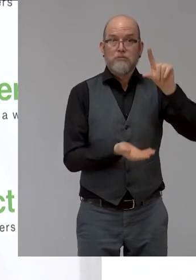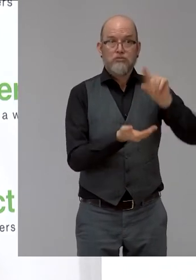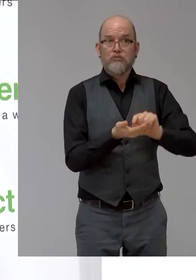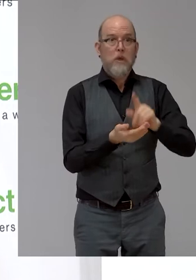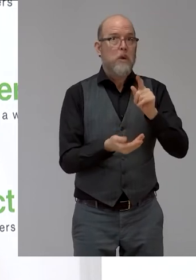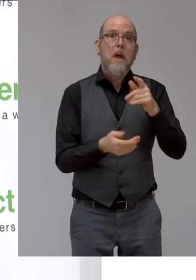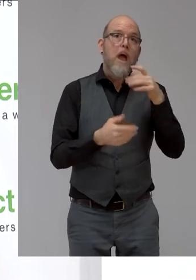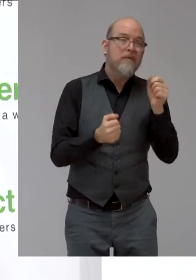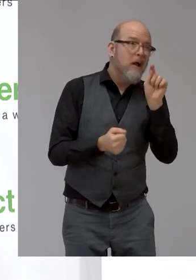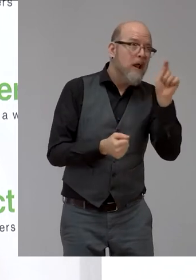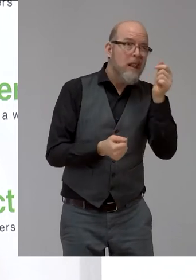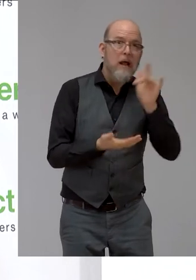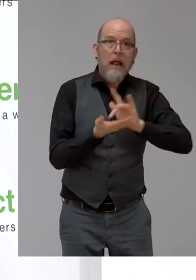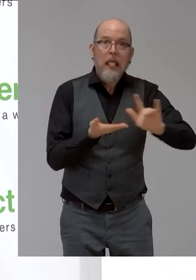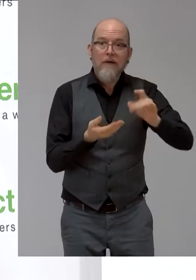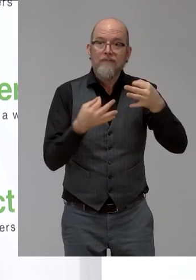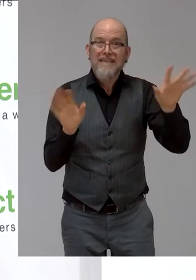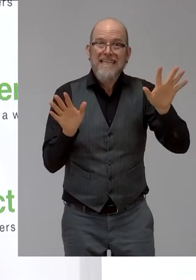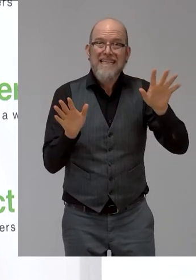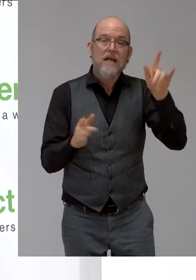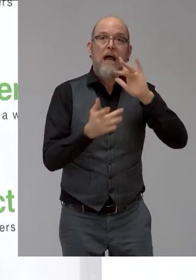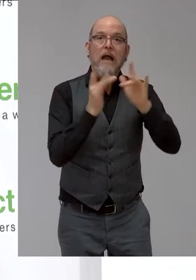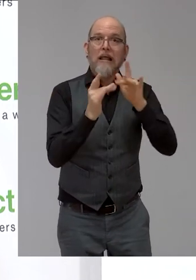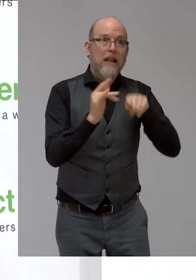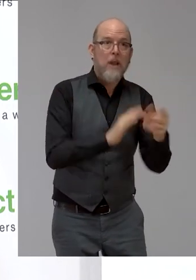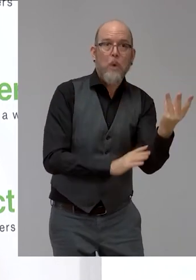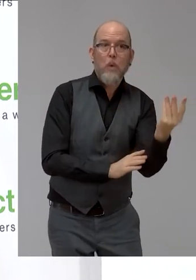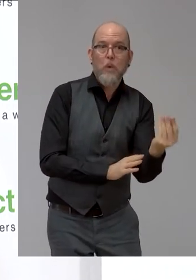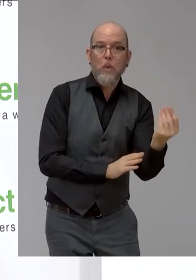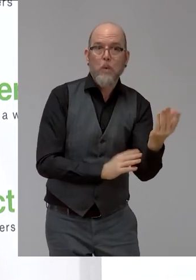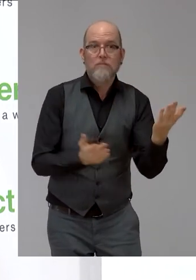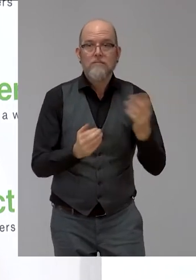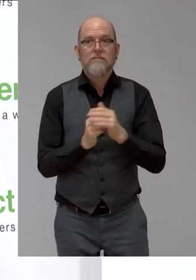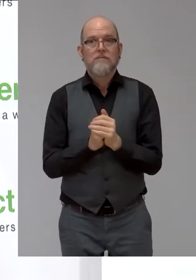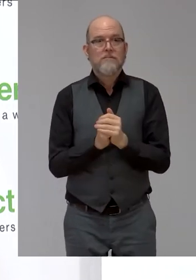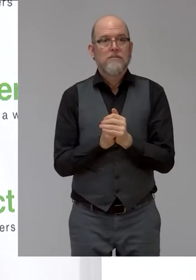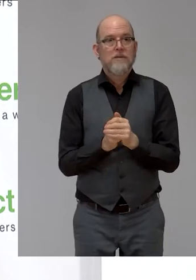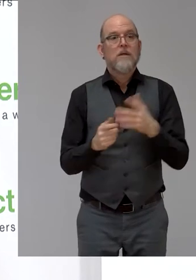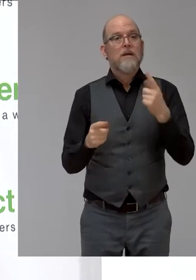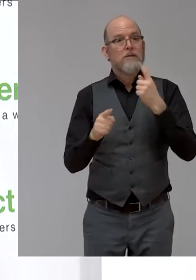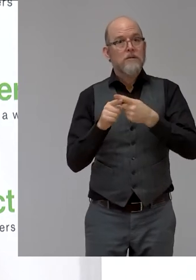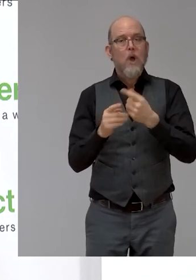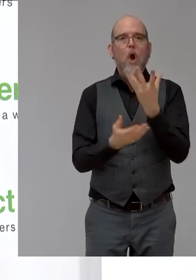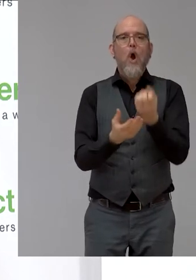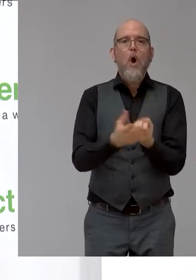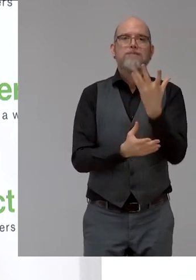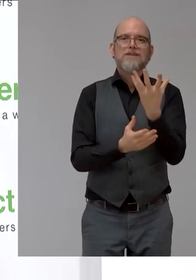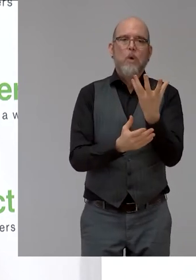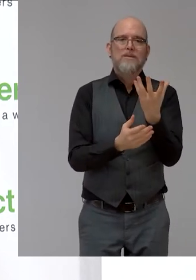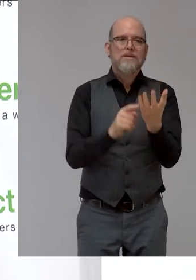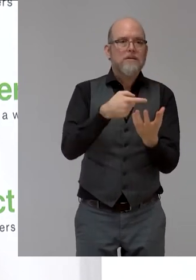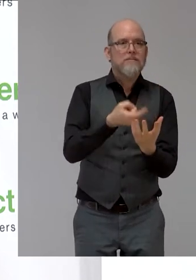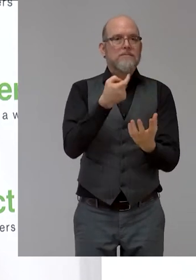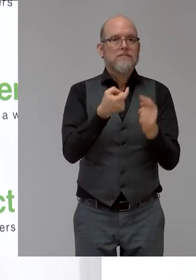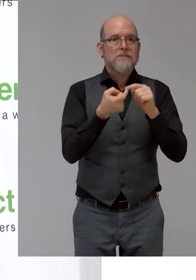the internet. In addition, also more and more open source blueprints are being shared online, making them available to